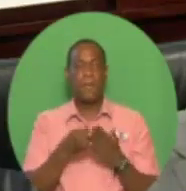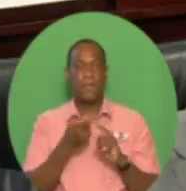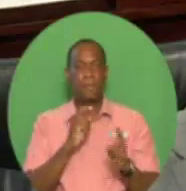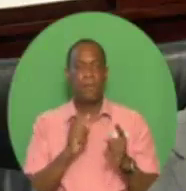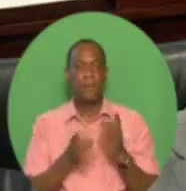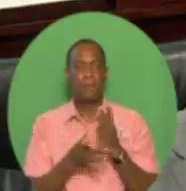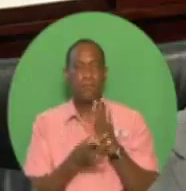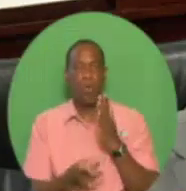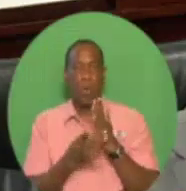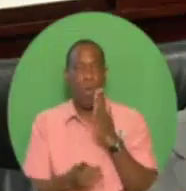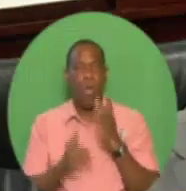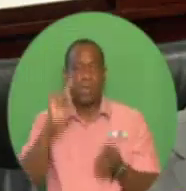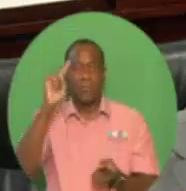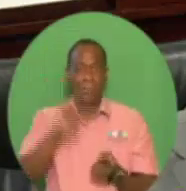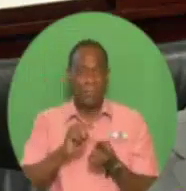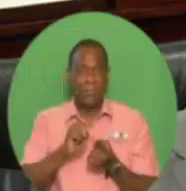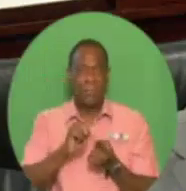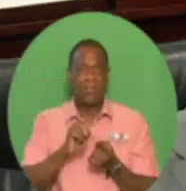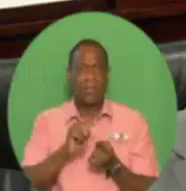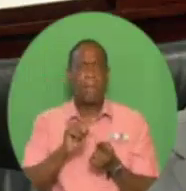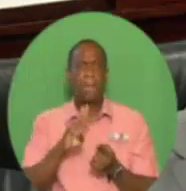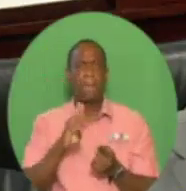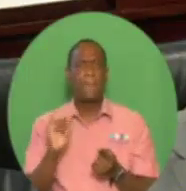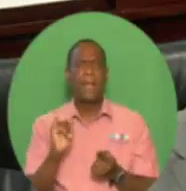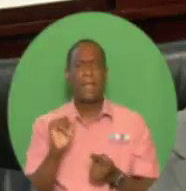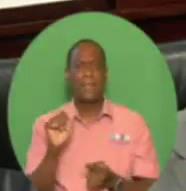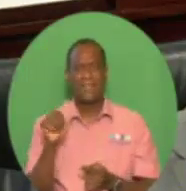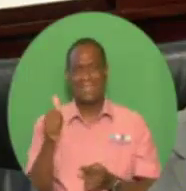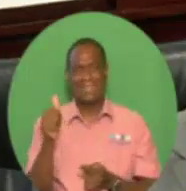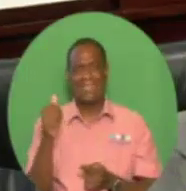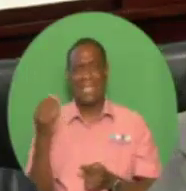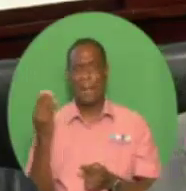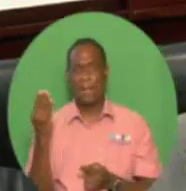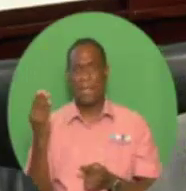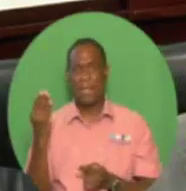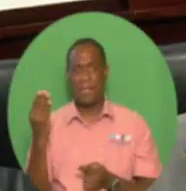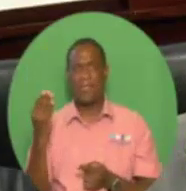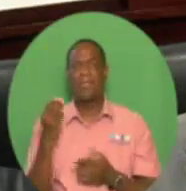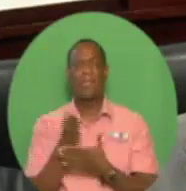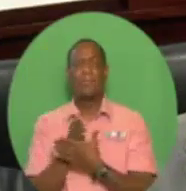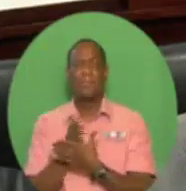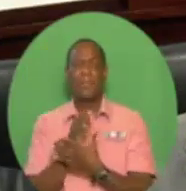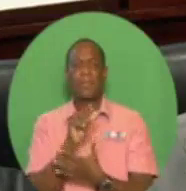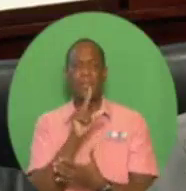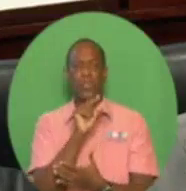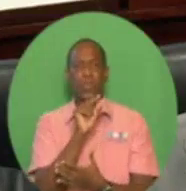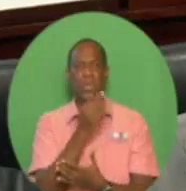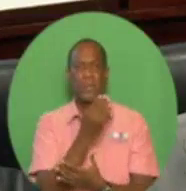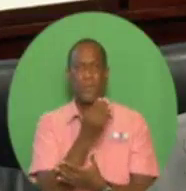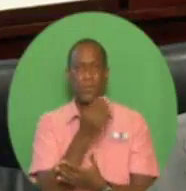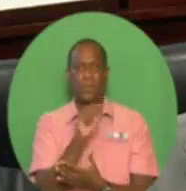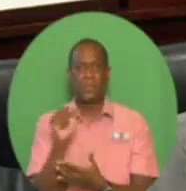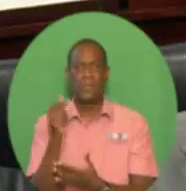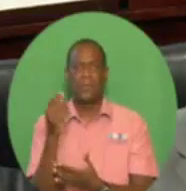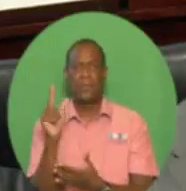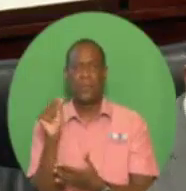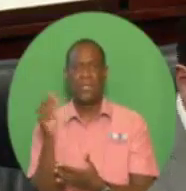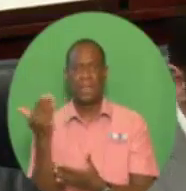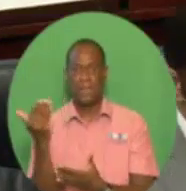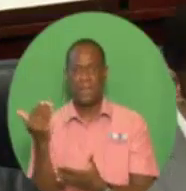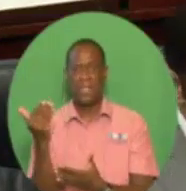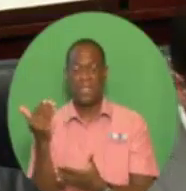between 2014 and 2015 and continued to spiral downwards as the